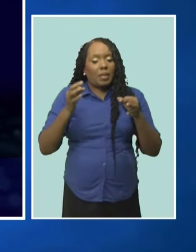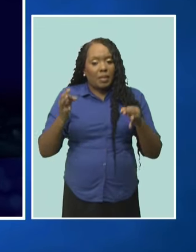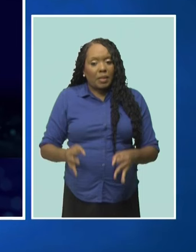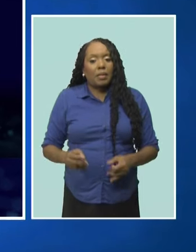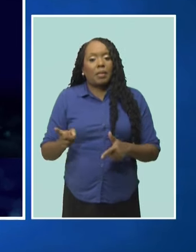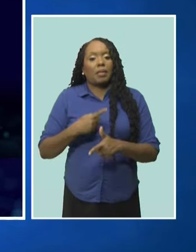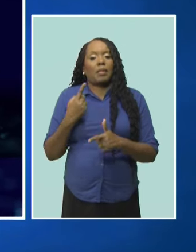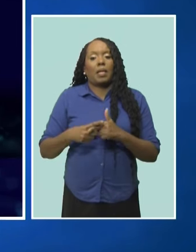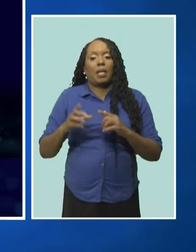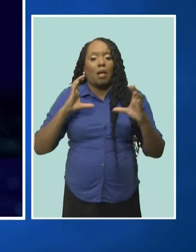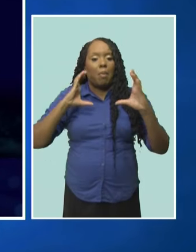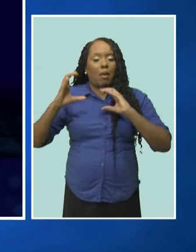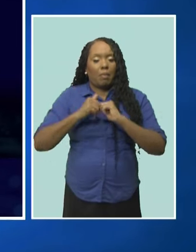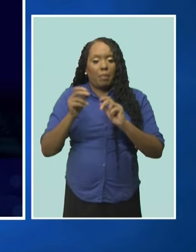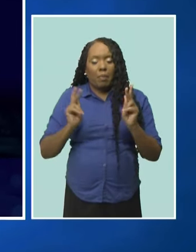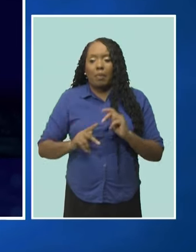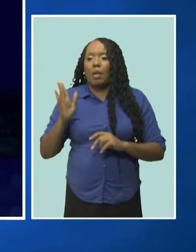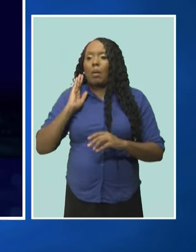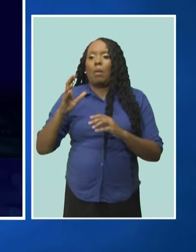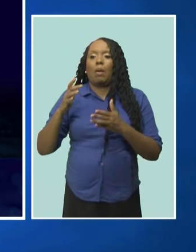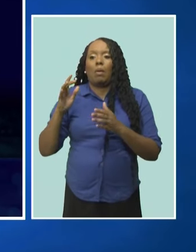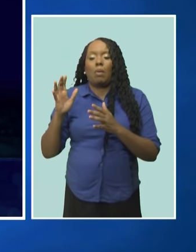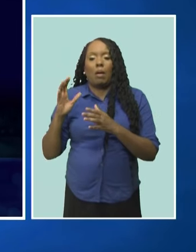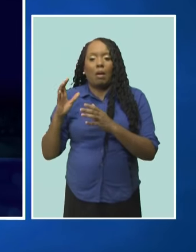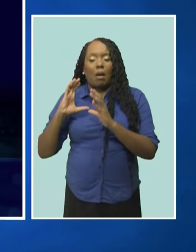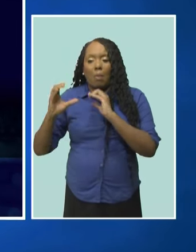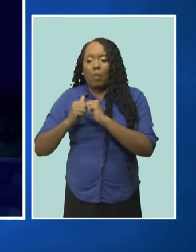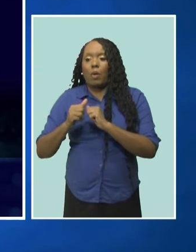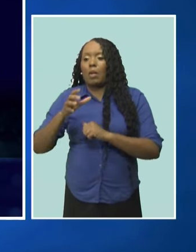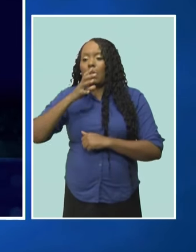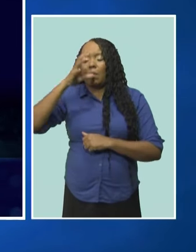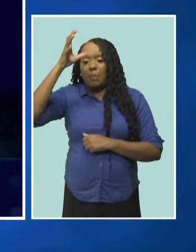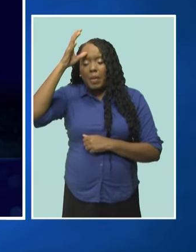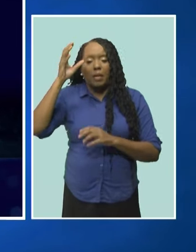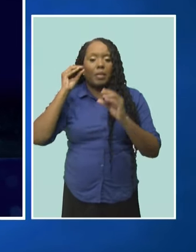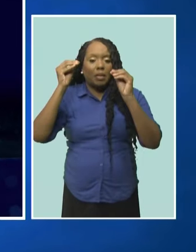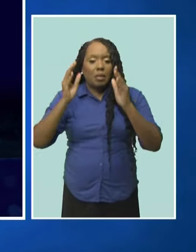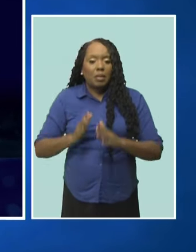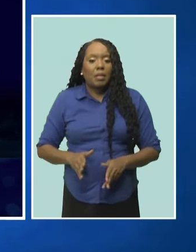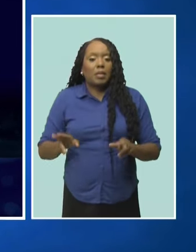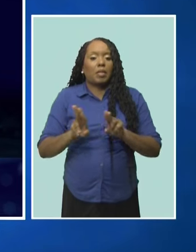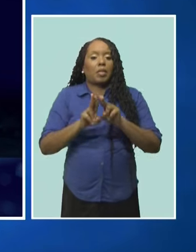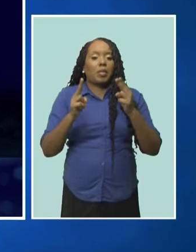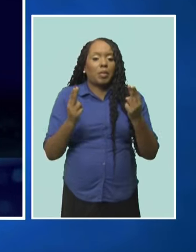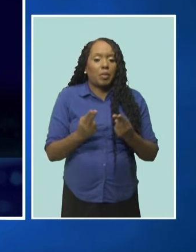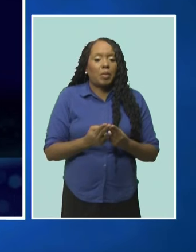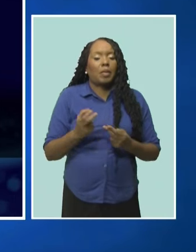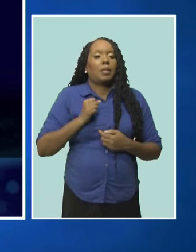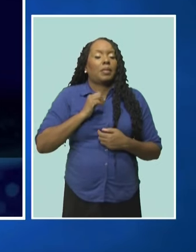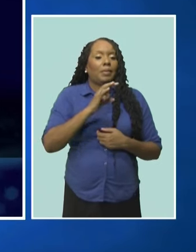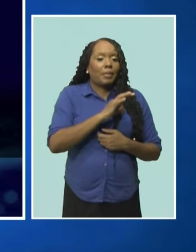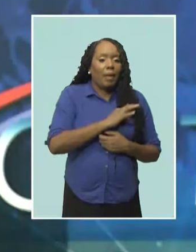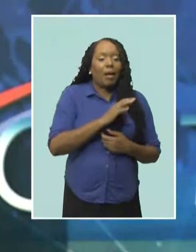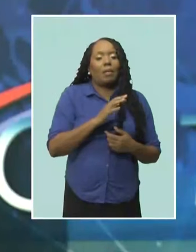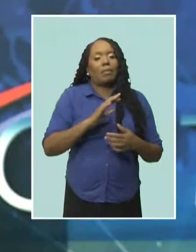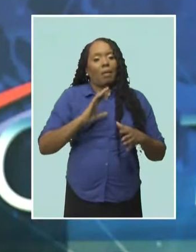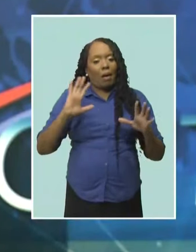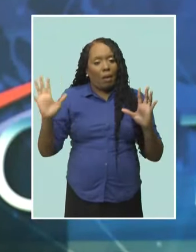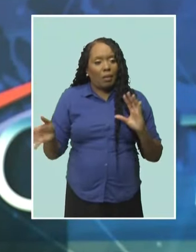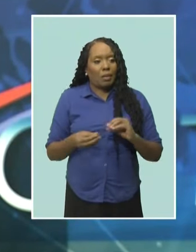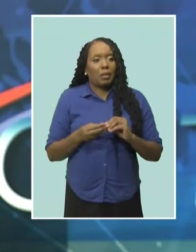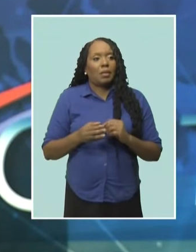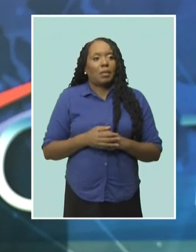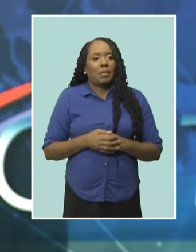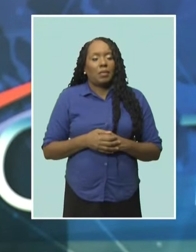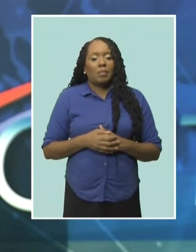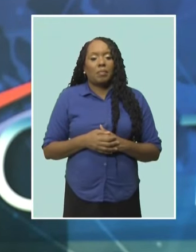the unions, the teachers, the principal, chairman, the board of management, and most importantly, the parents. Well,